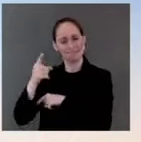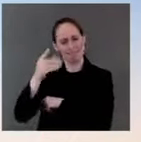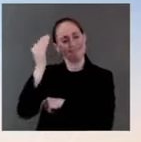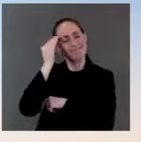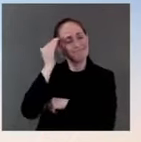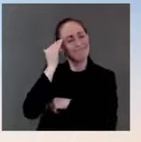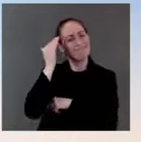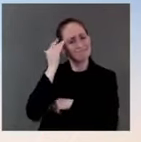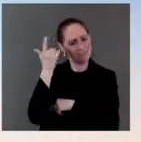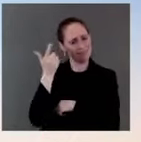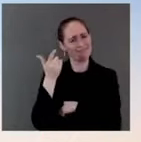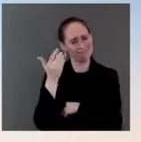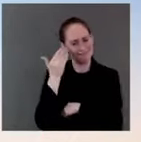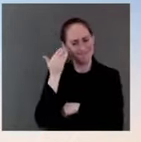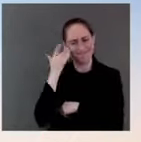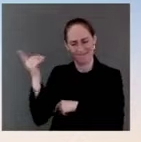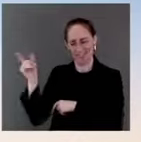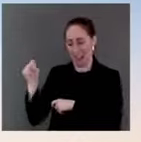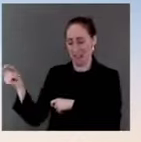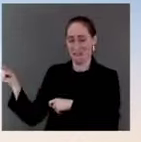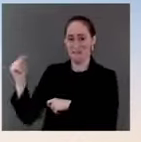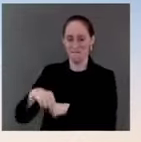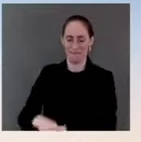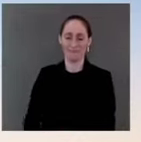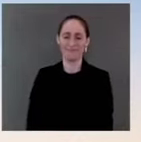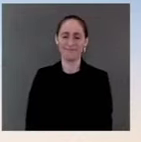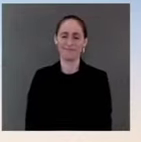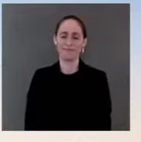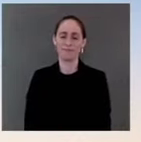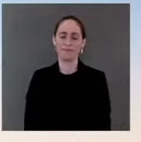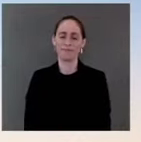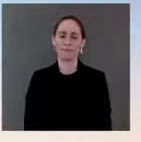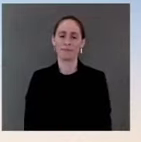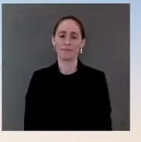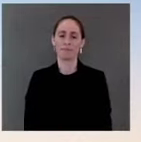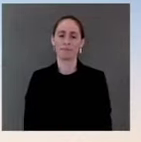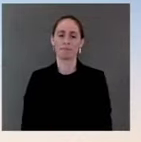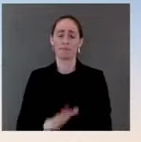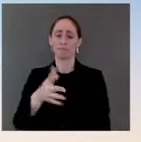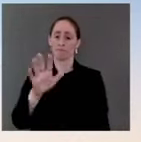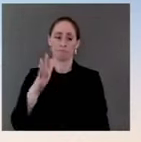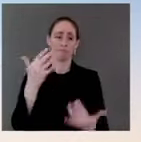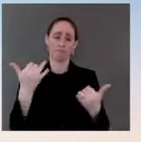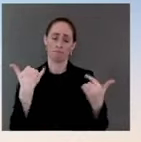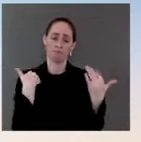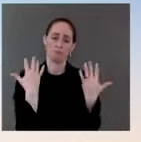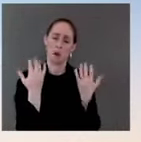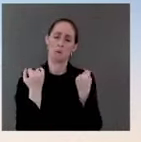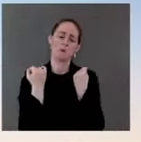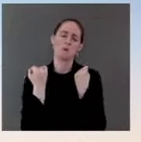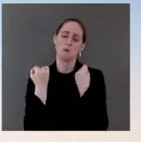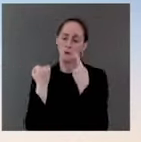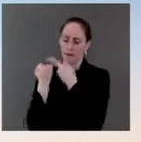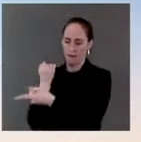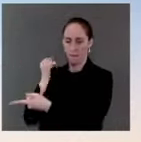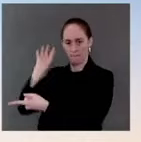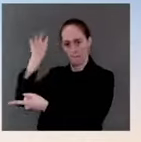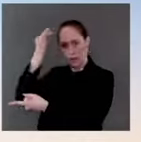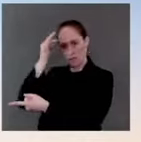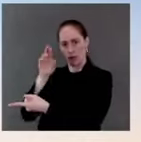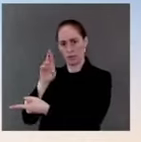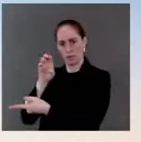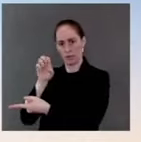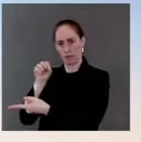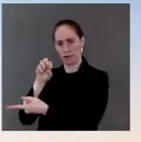and their assessments that they make as they make predictions about inflation. They are predicting, as outside economists are, that inflation will come down